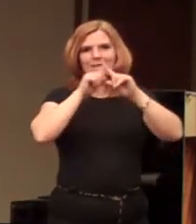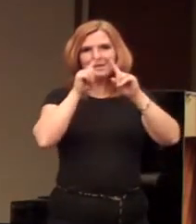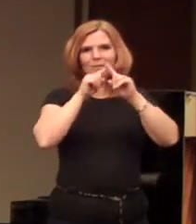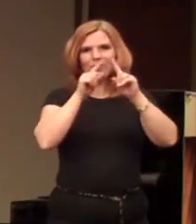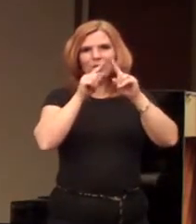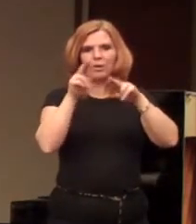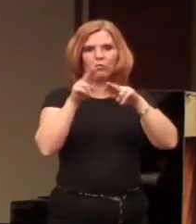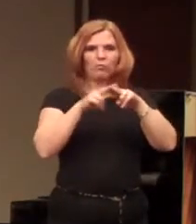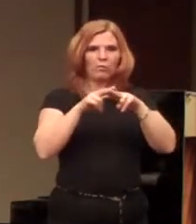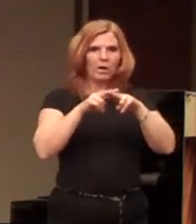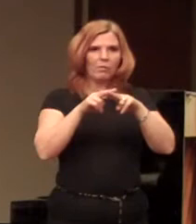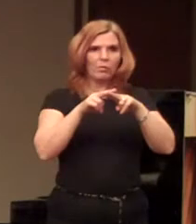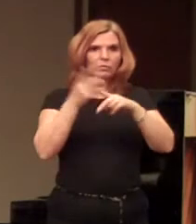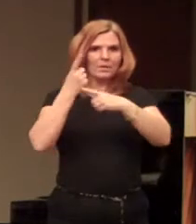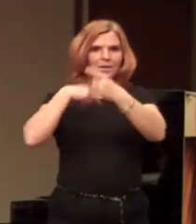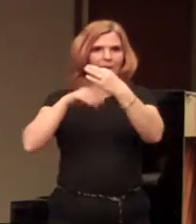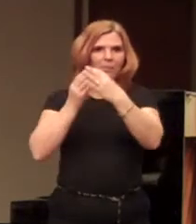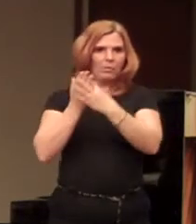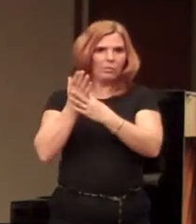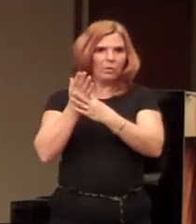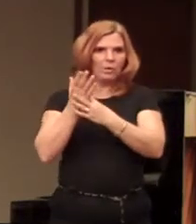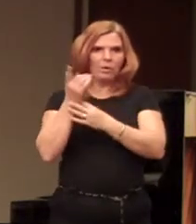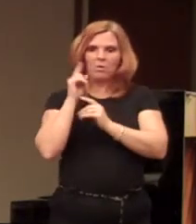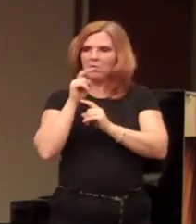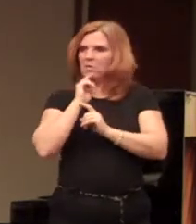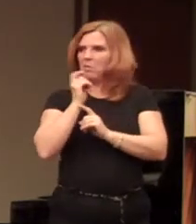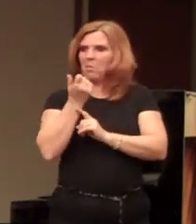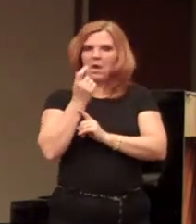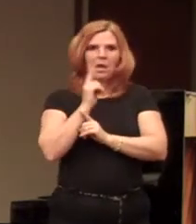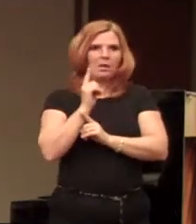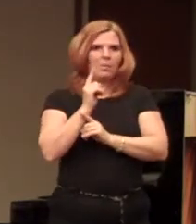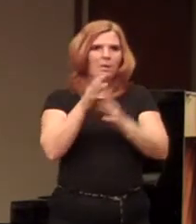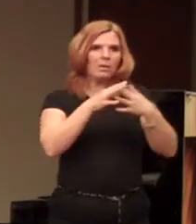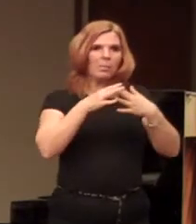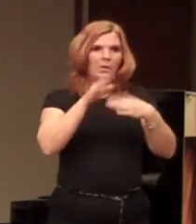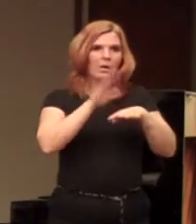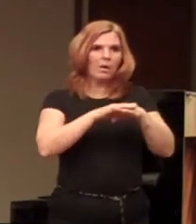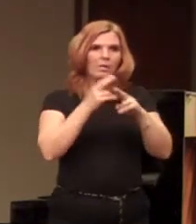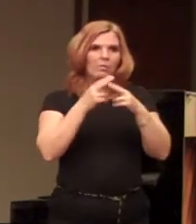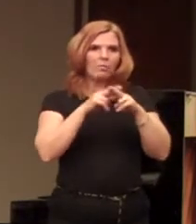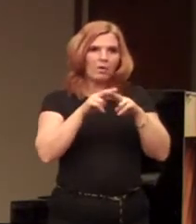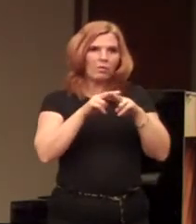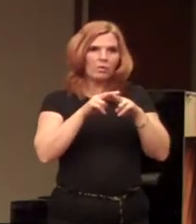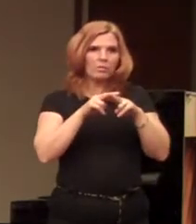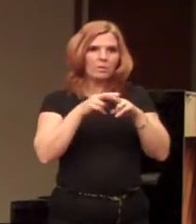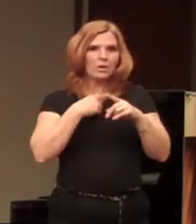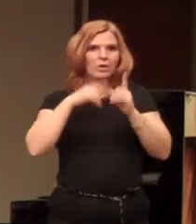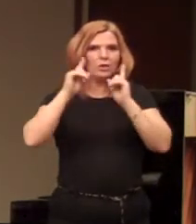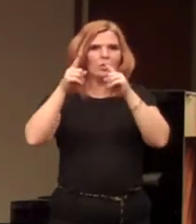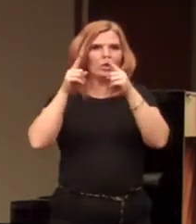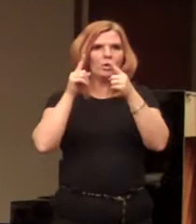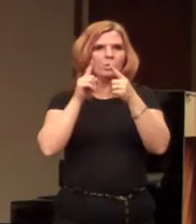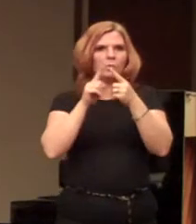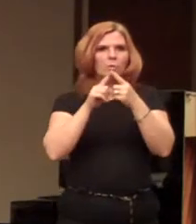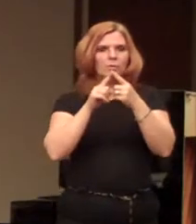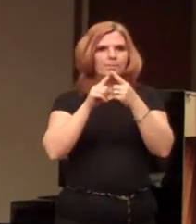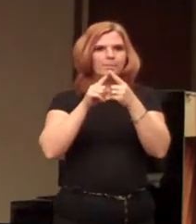railroads that came through. You could go anywhere in America on a railroad. You could go to the